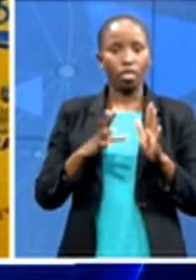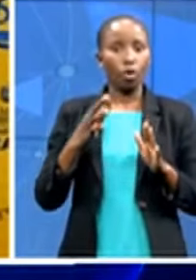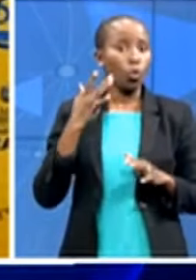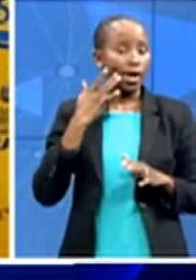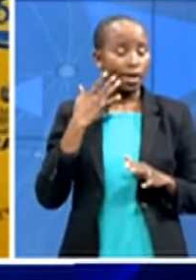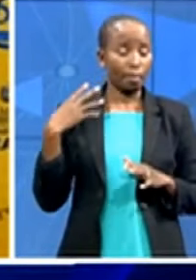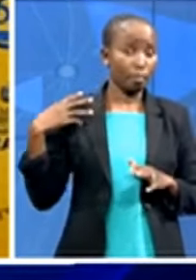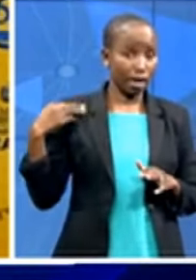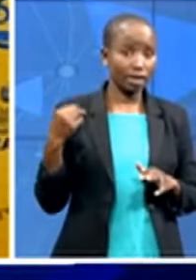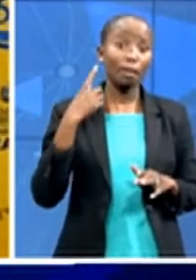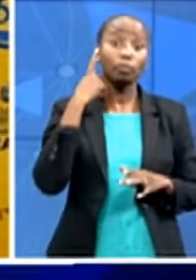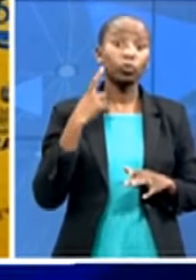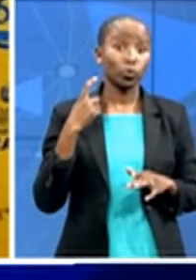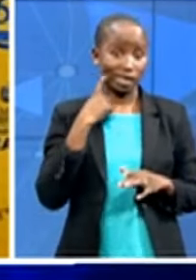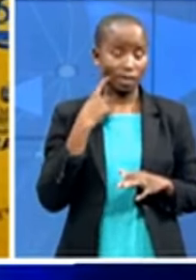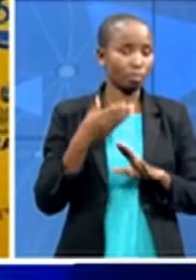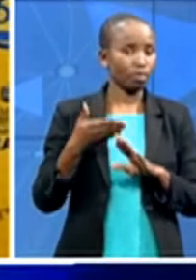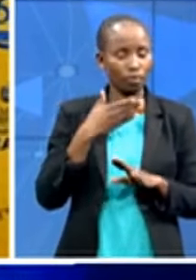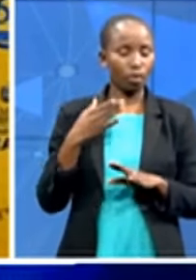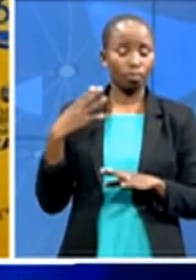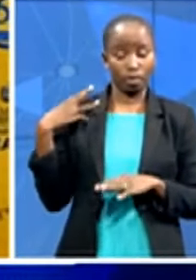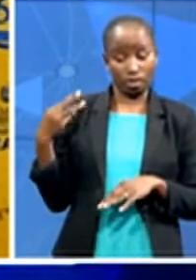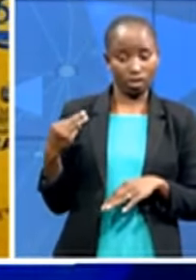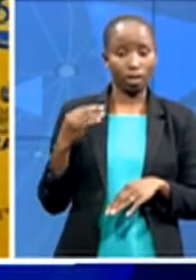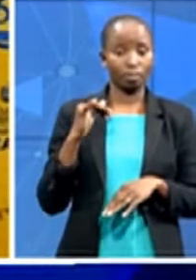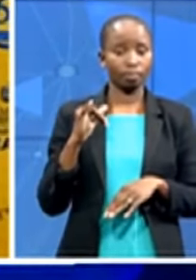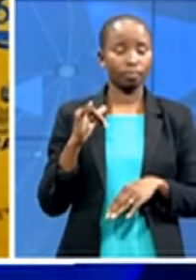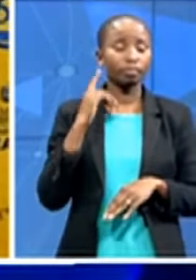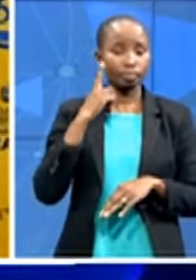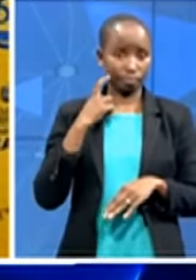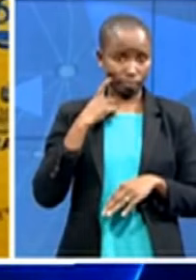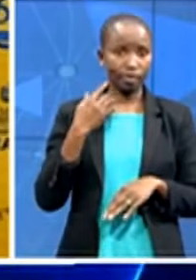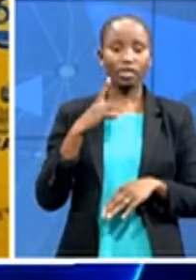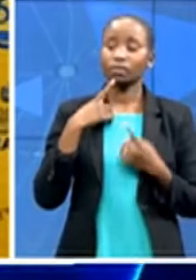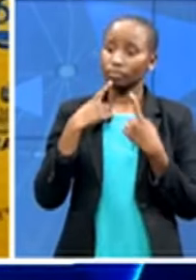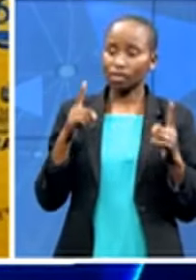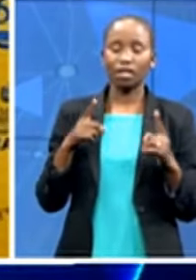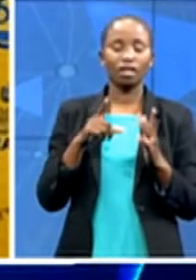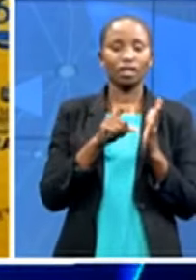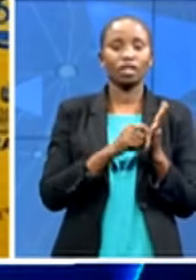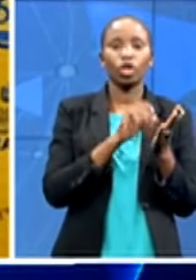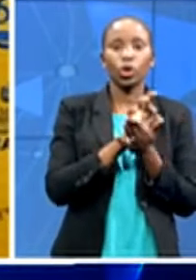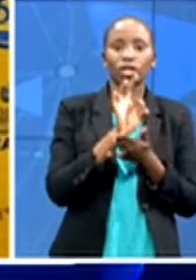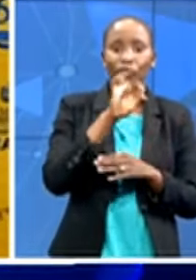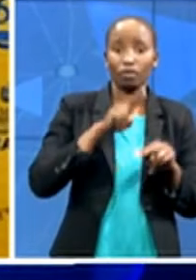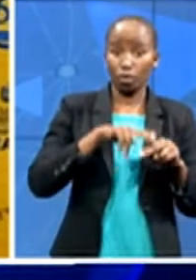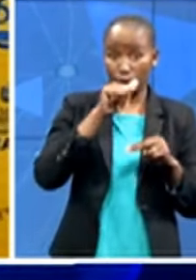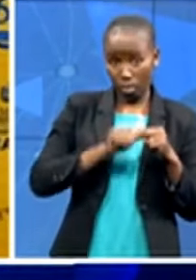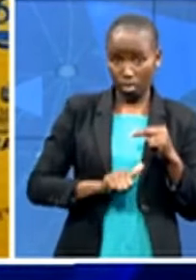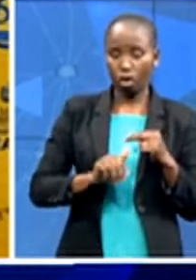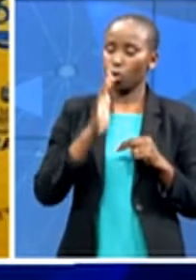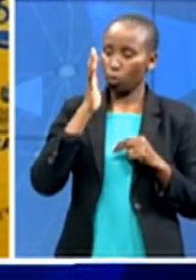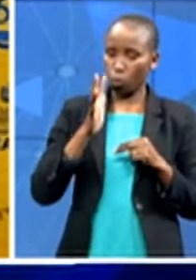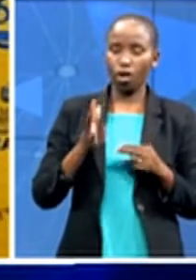announced that on the 13th of april that we are going to have a self-registration we